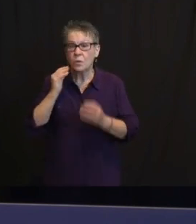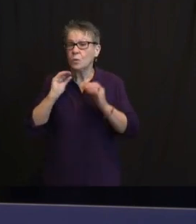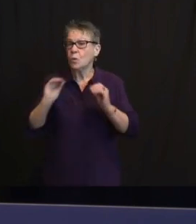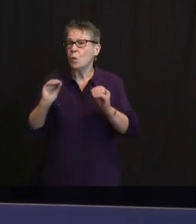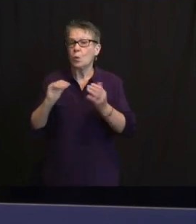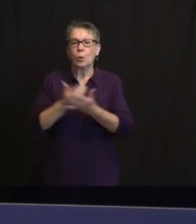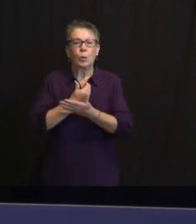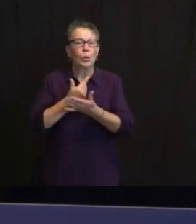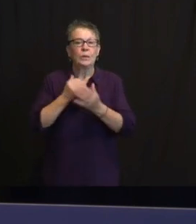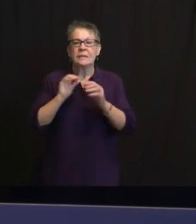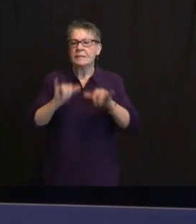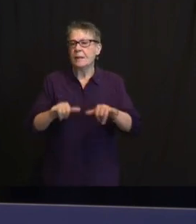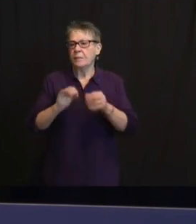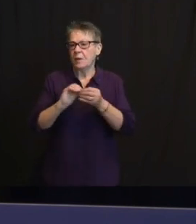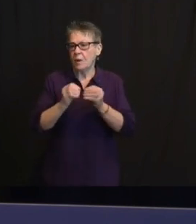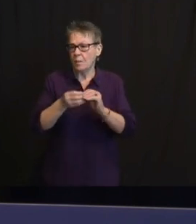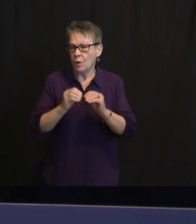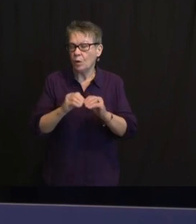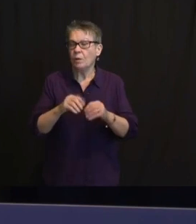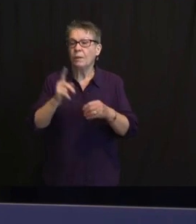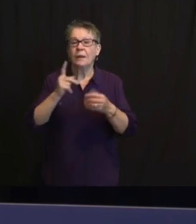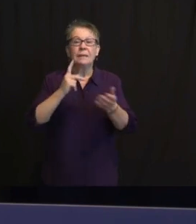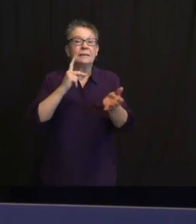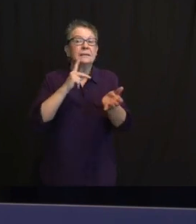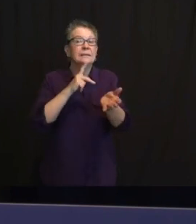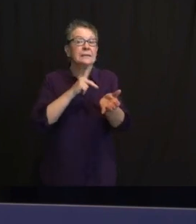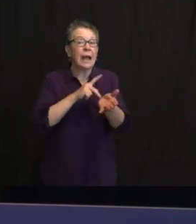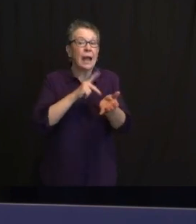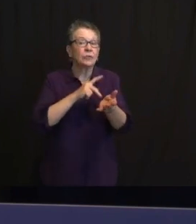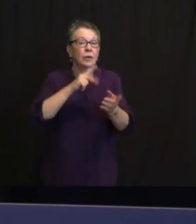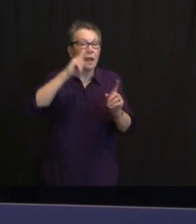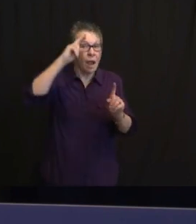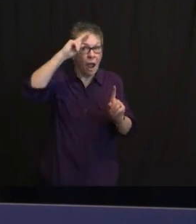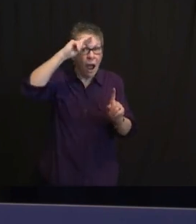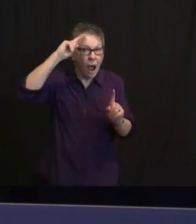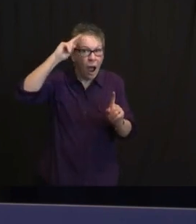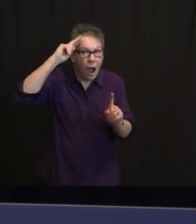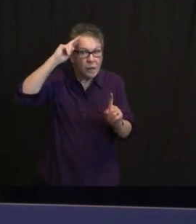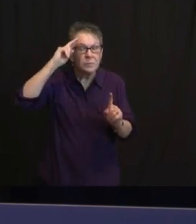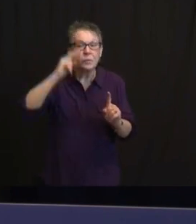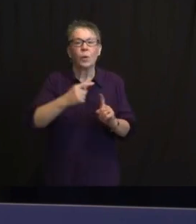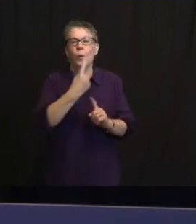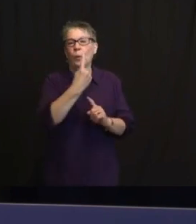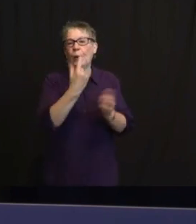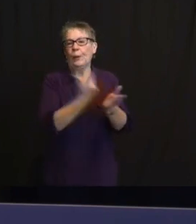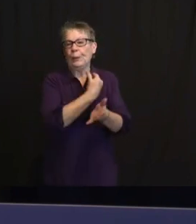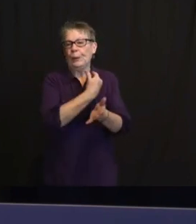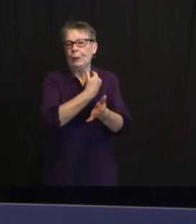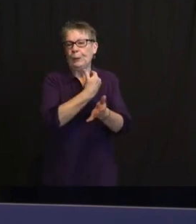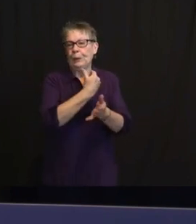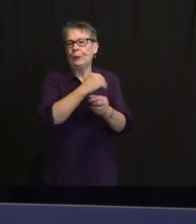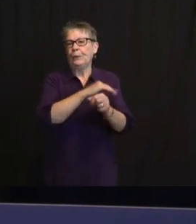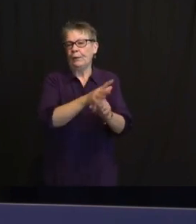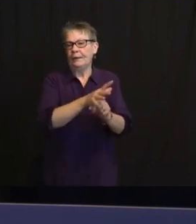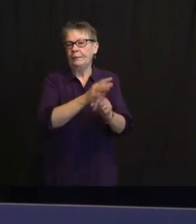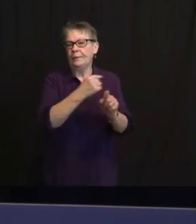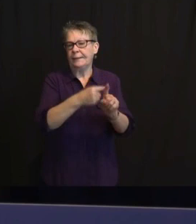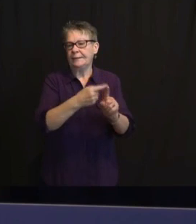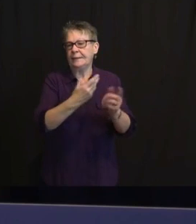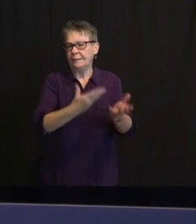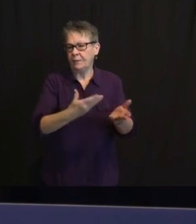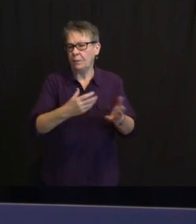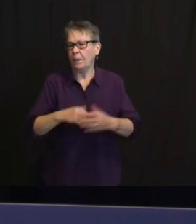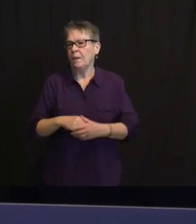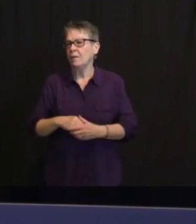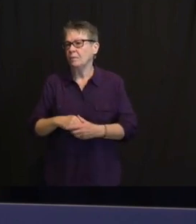AS OF FEBRUARY 25TH, THE POSITIVITY IN NEW JERSEY IS 6.44%, THE